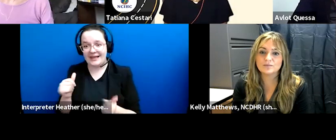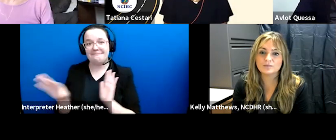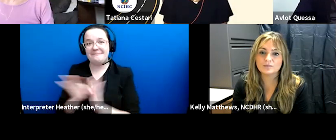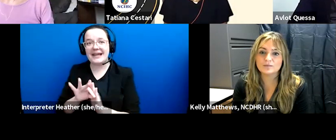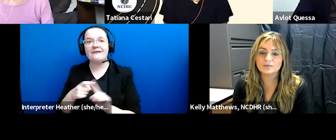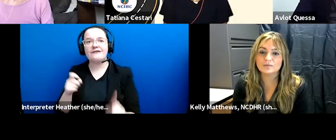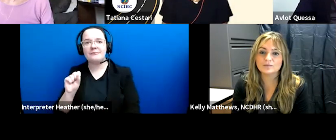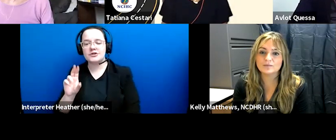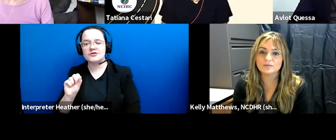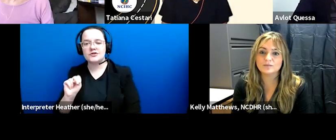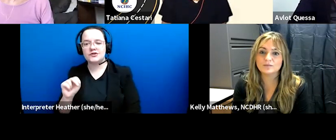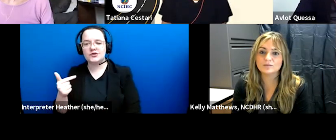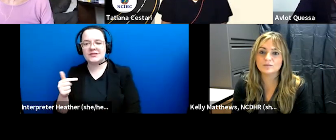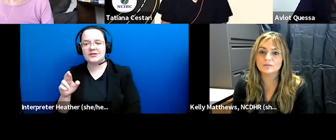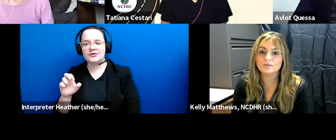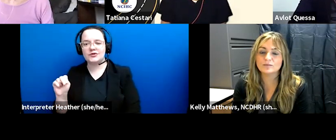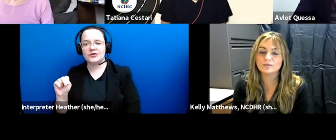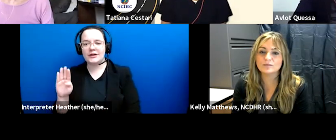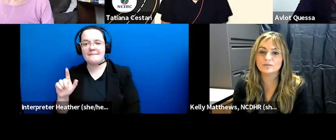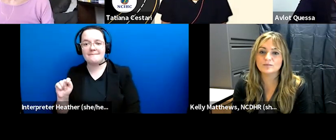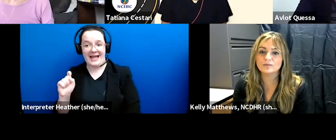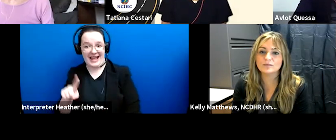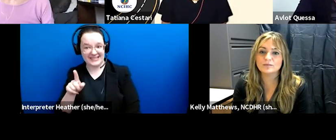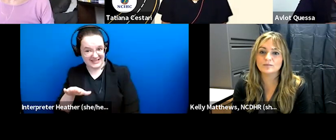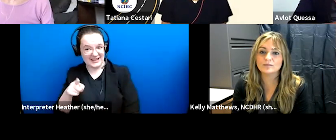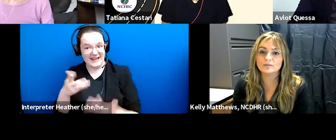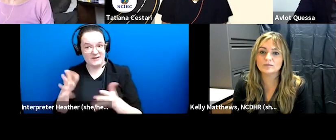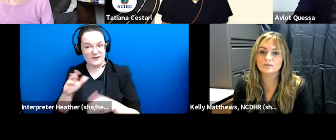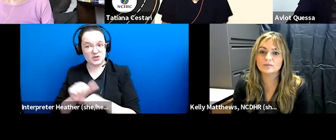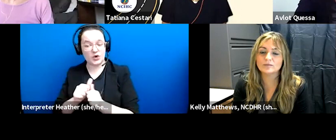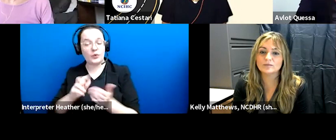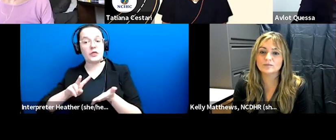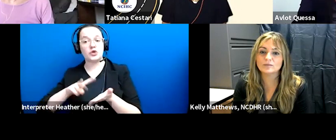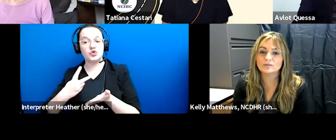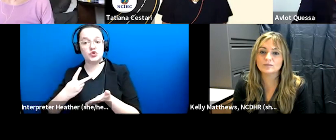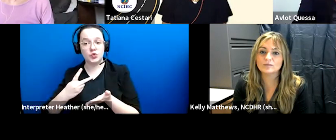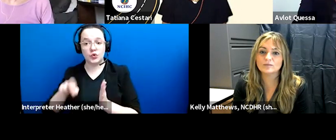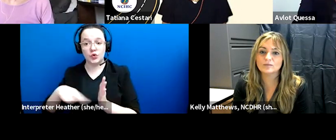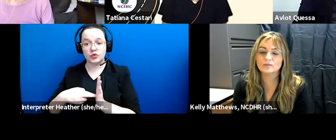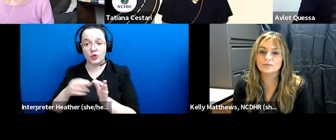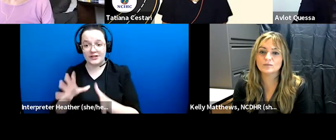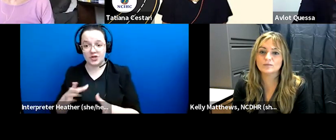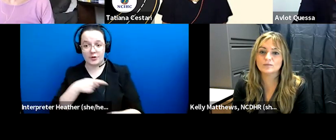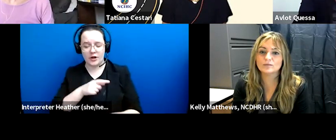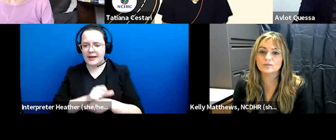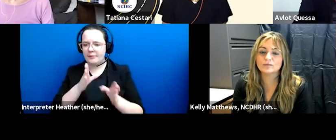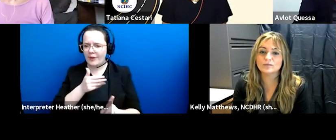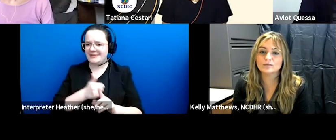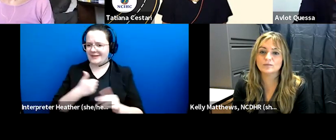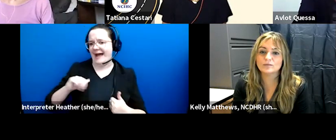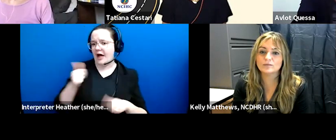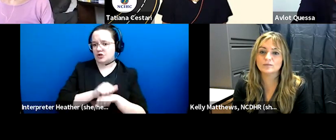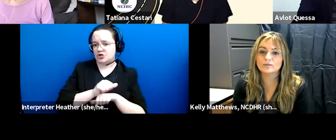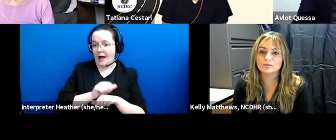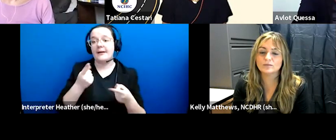greenblatt have any of you worked with dual role interpreters employees with another job who are called on to interpret i know we did